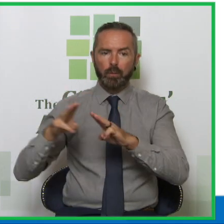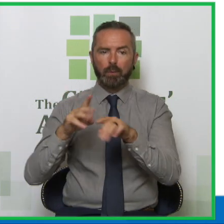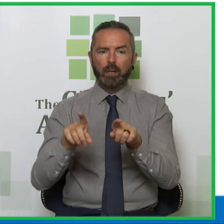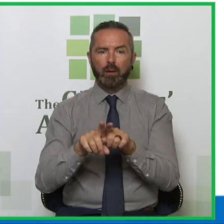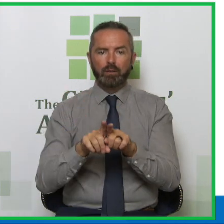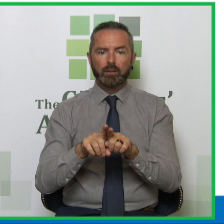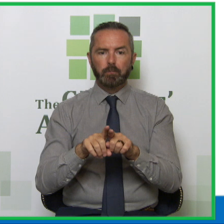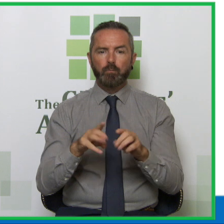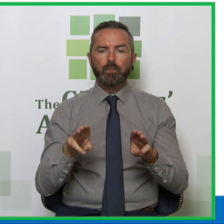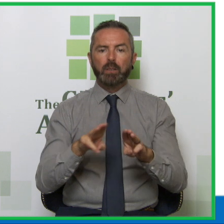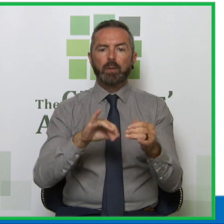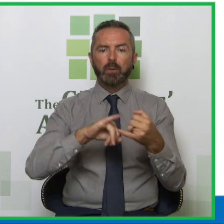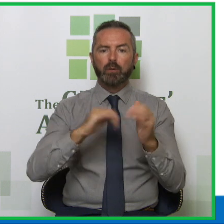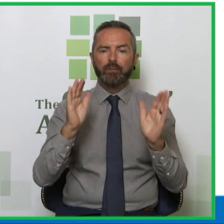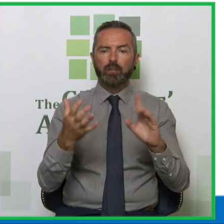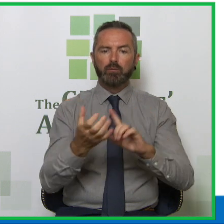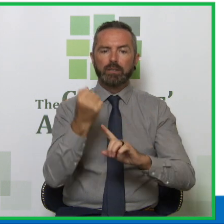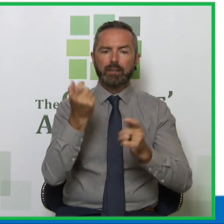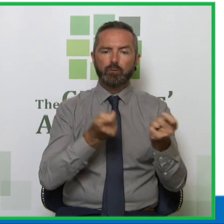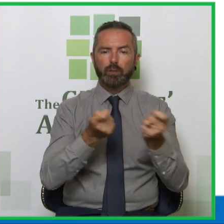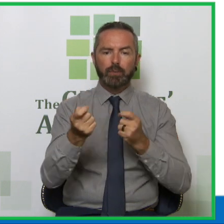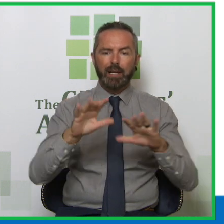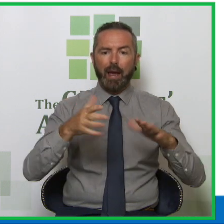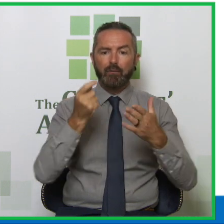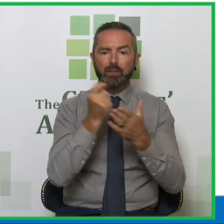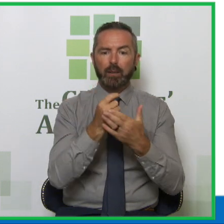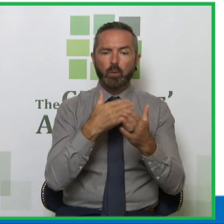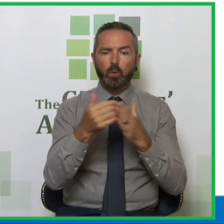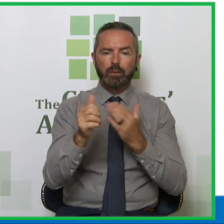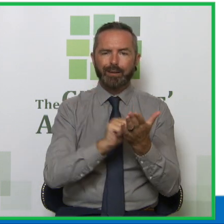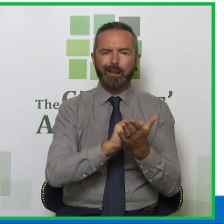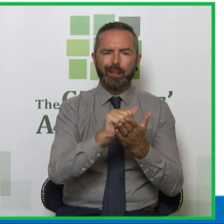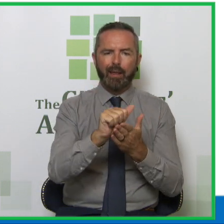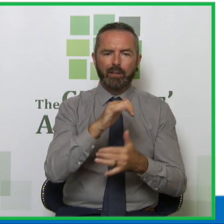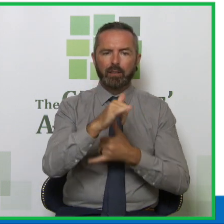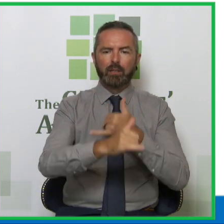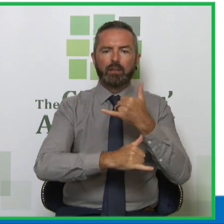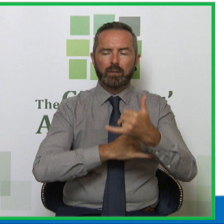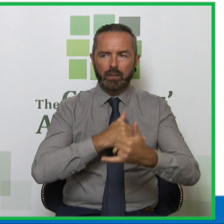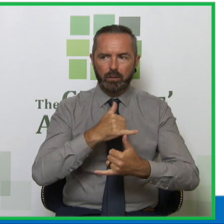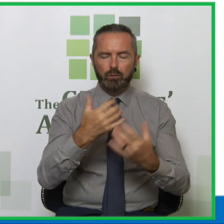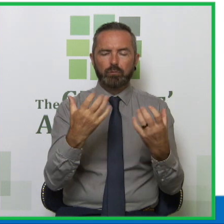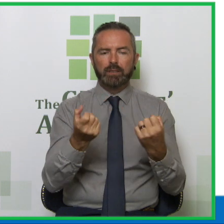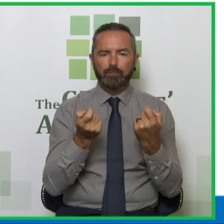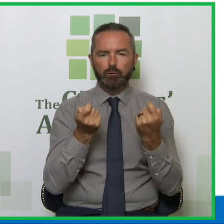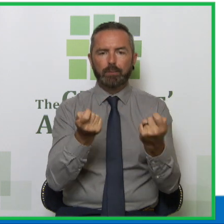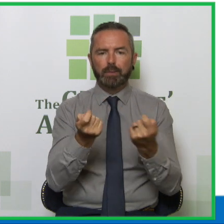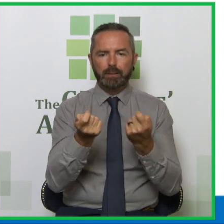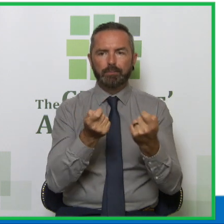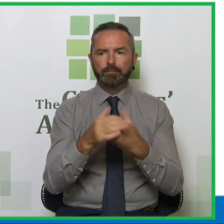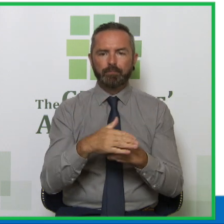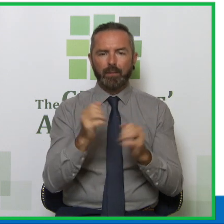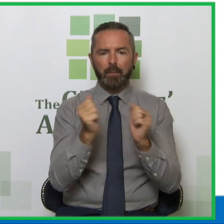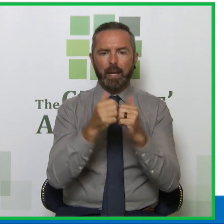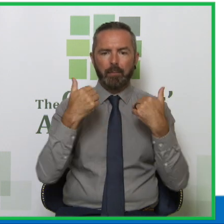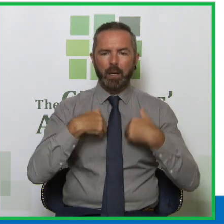people who have been in treatment. The average time these people had been in treatment was 11 years. All right. remember meeting a man once and he said to me, Catherine,